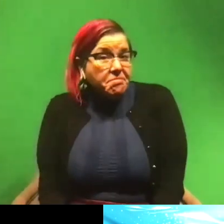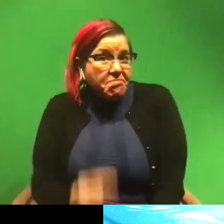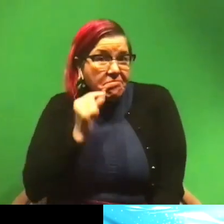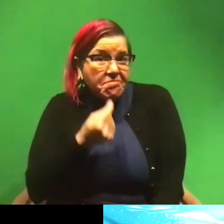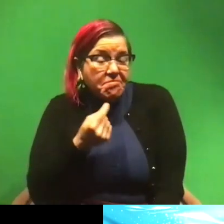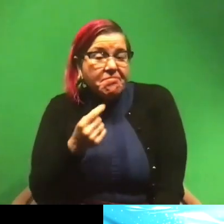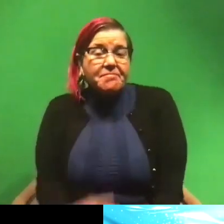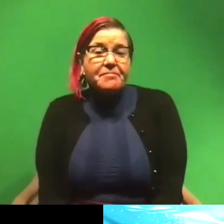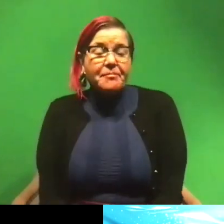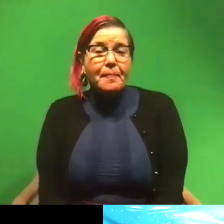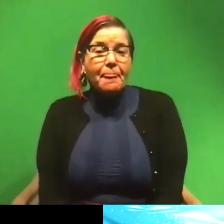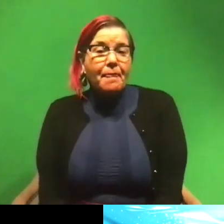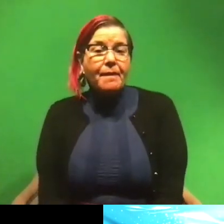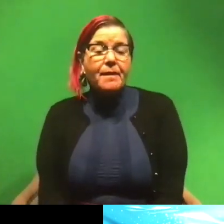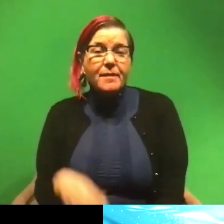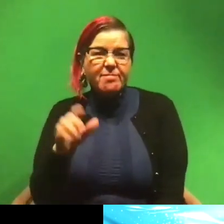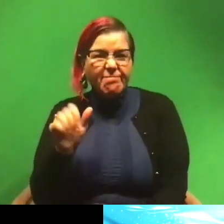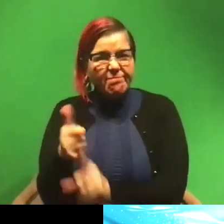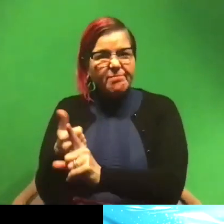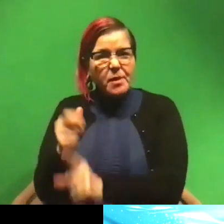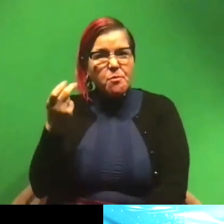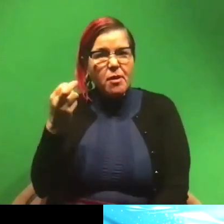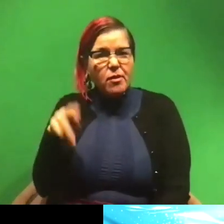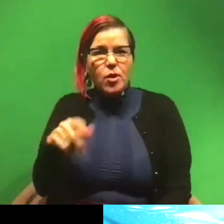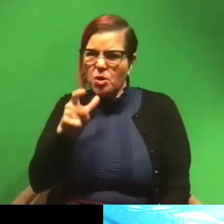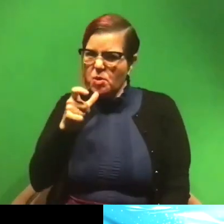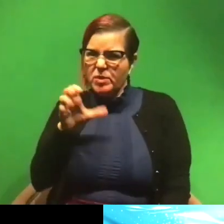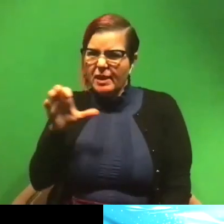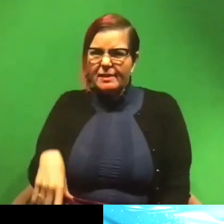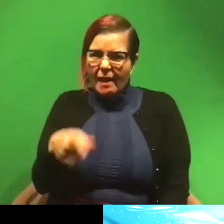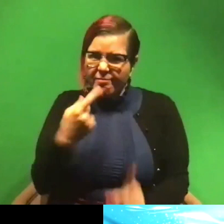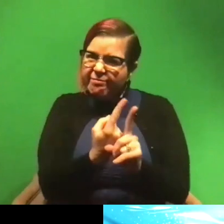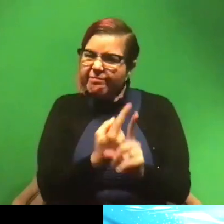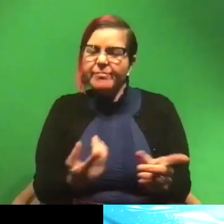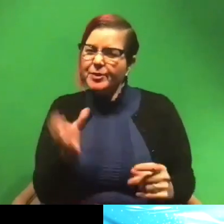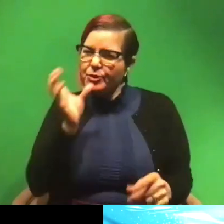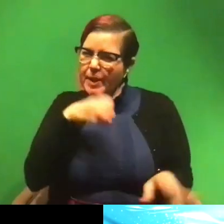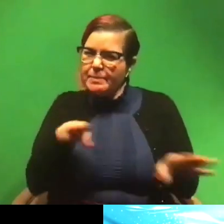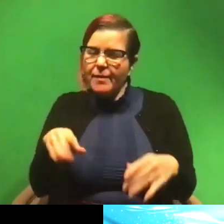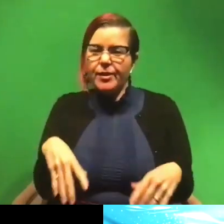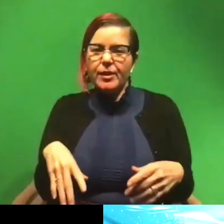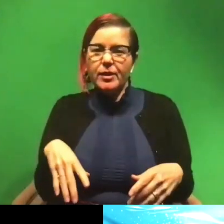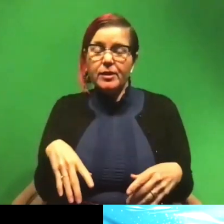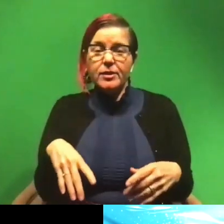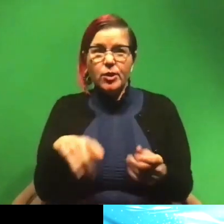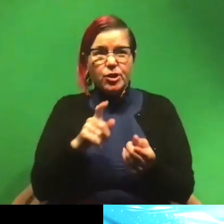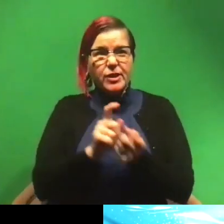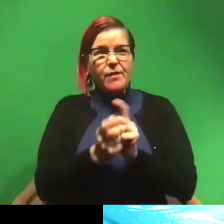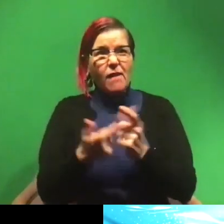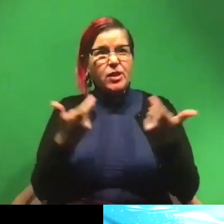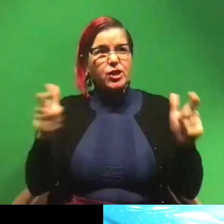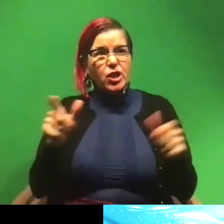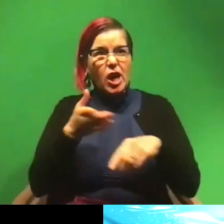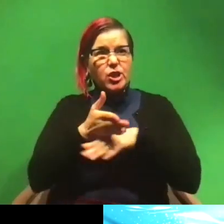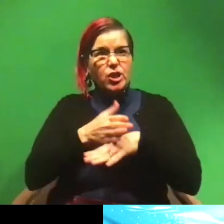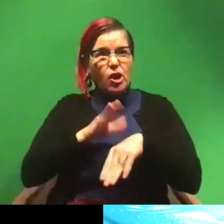predator. Like, who does that? It's weird. You just like, evolve this giant saw